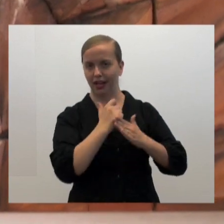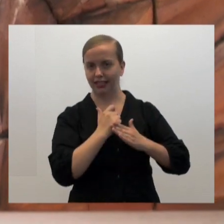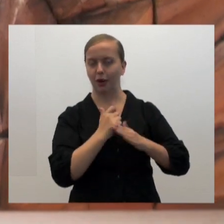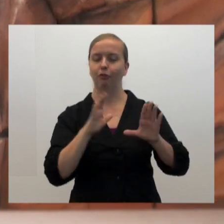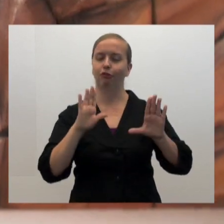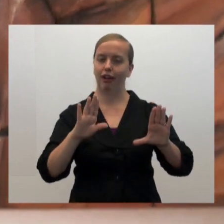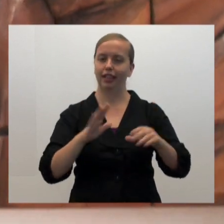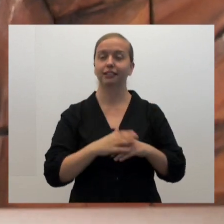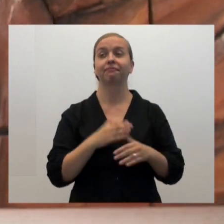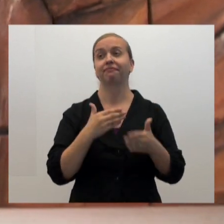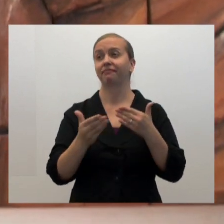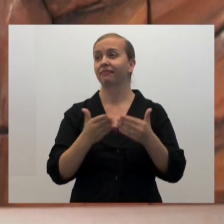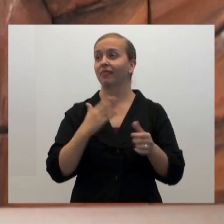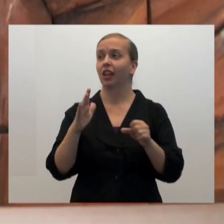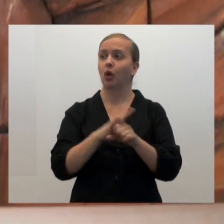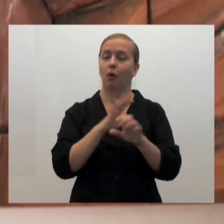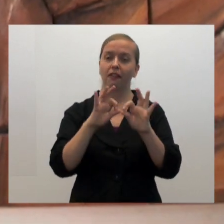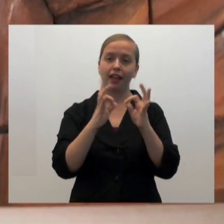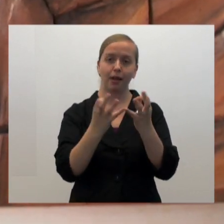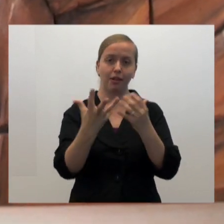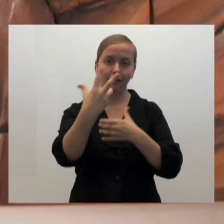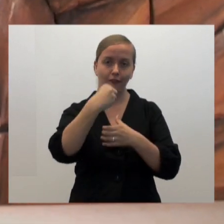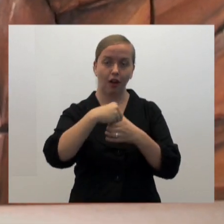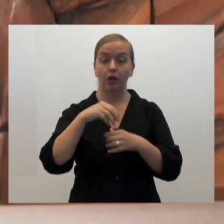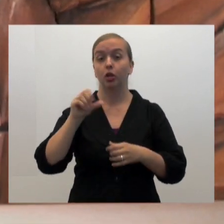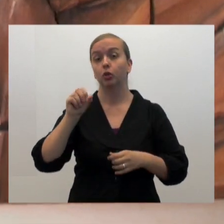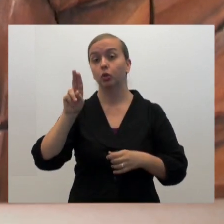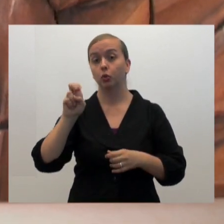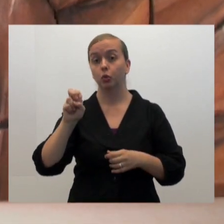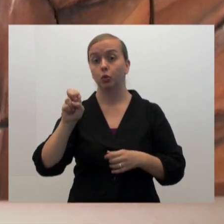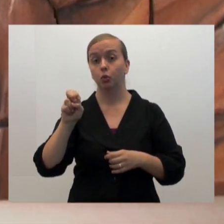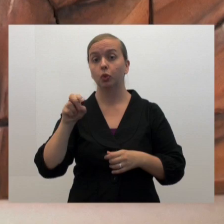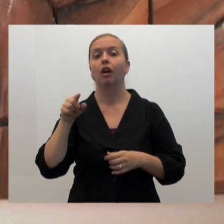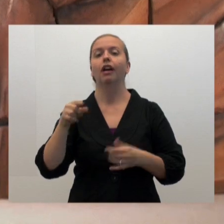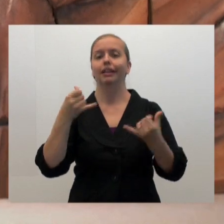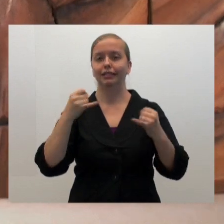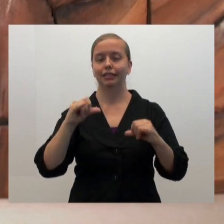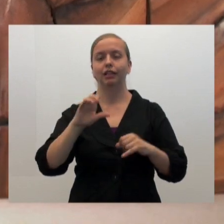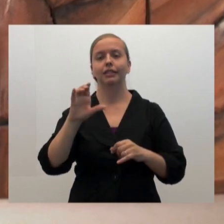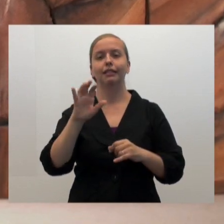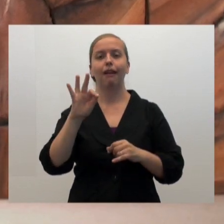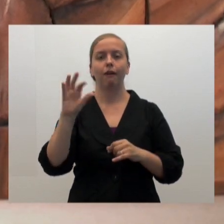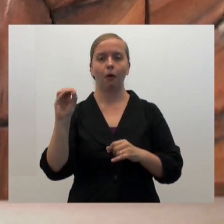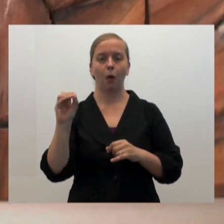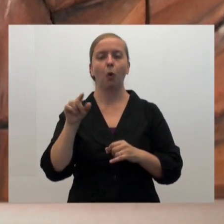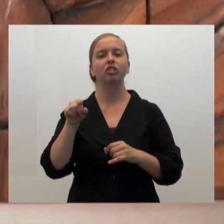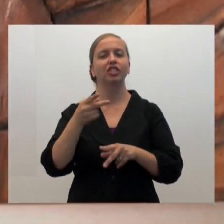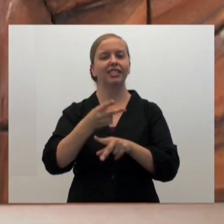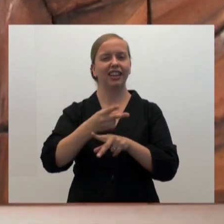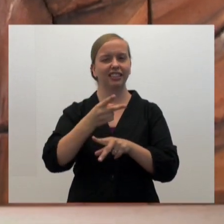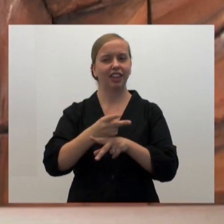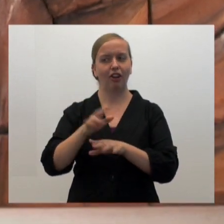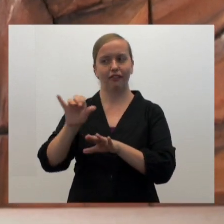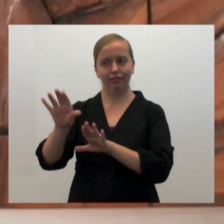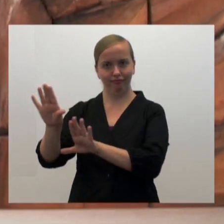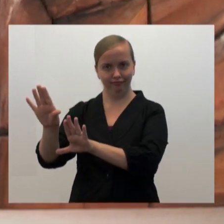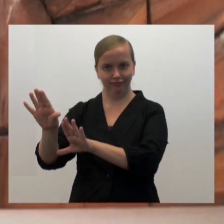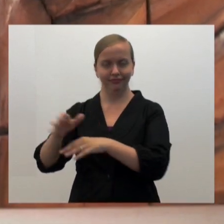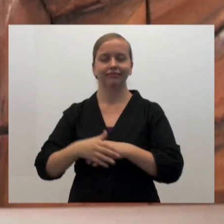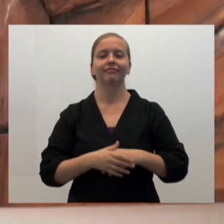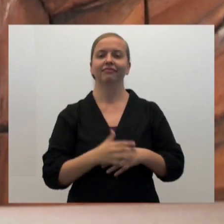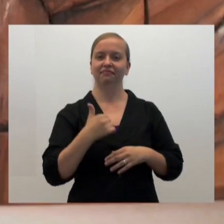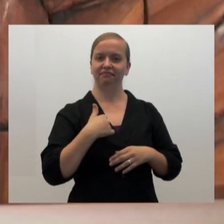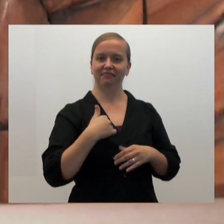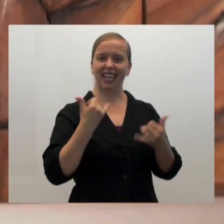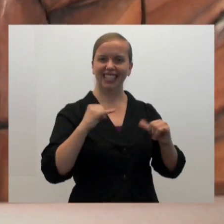helping us out as well, so it's great. Anyway, the whole family's involved. Sue is still the CFO. She takes care of